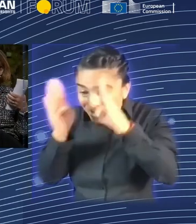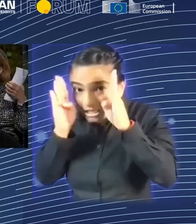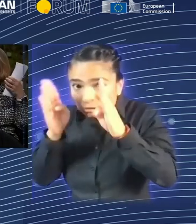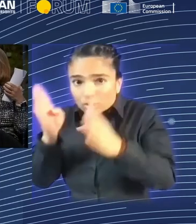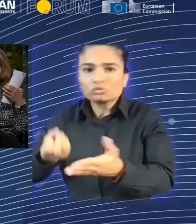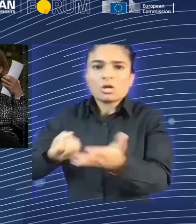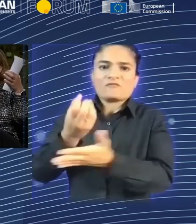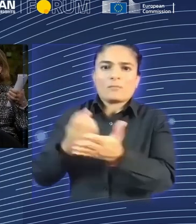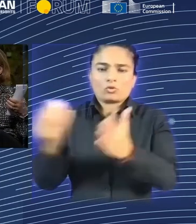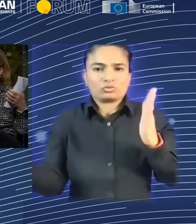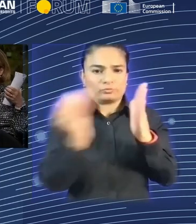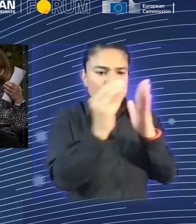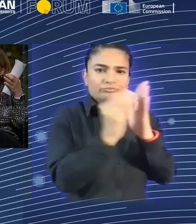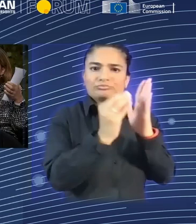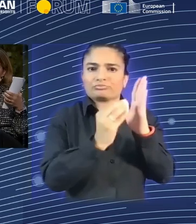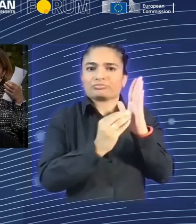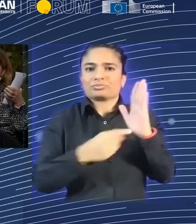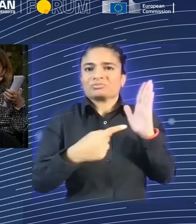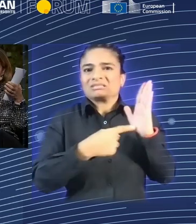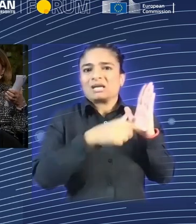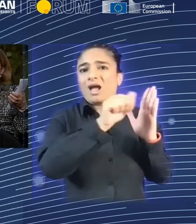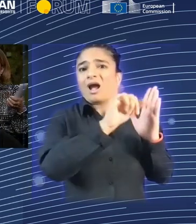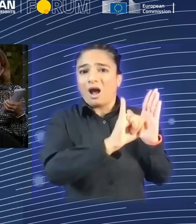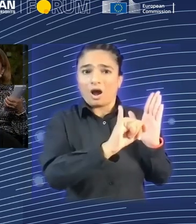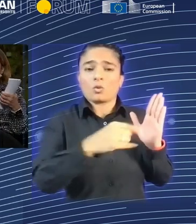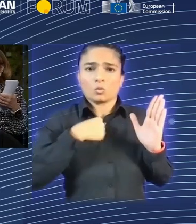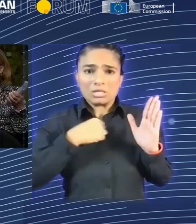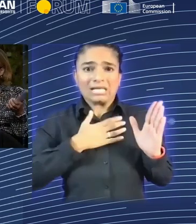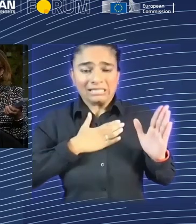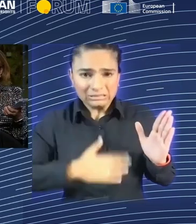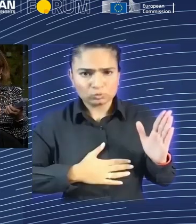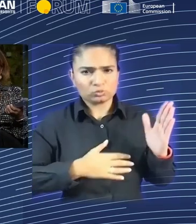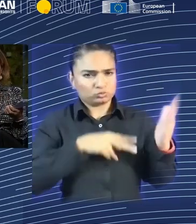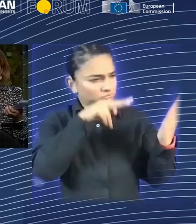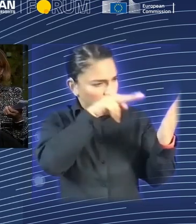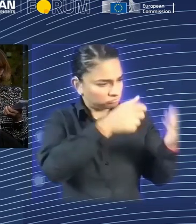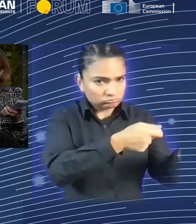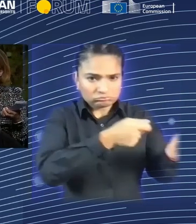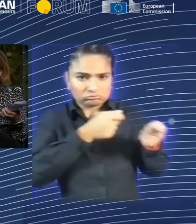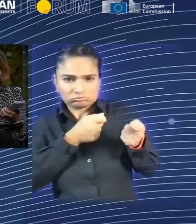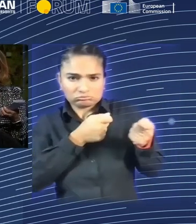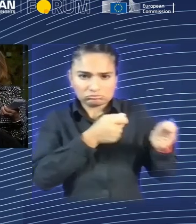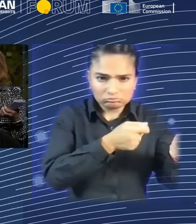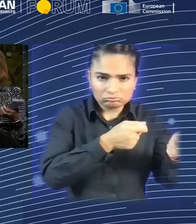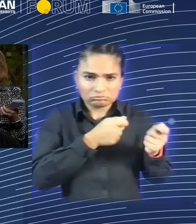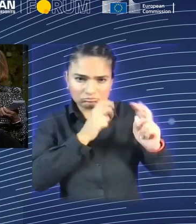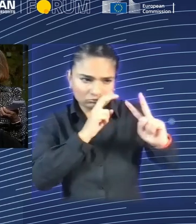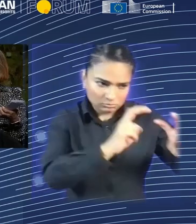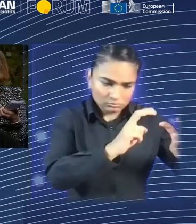pull and push. Now, you know, the door is wide open. I think the collective